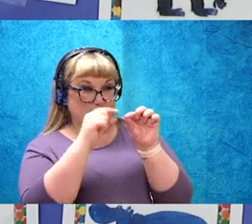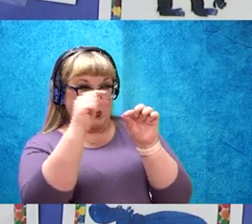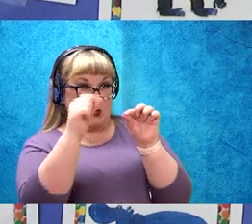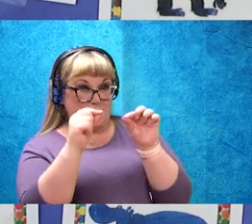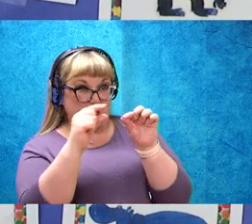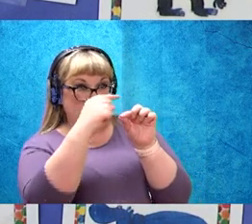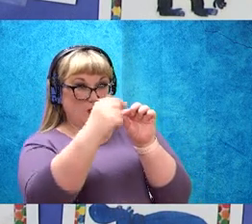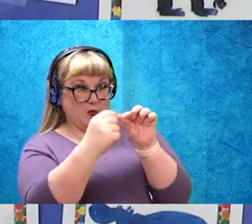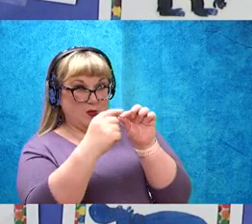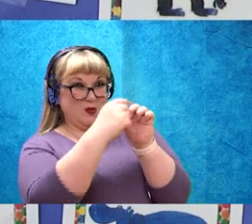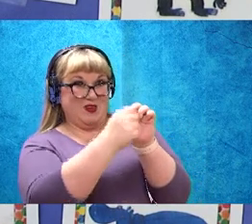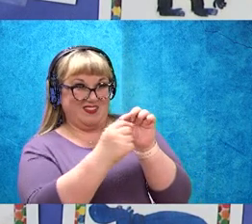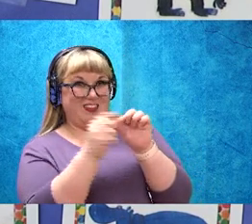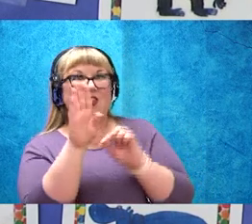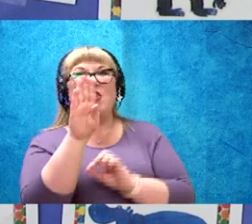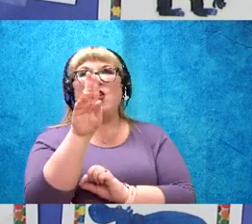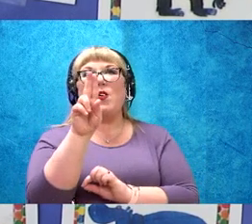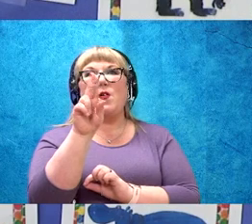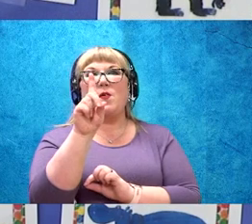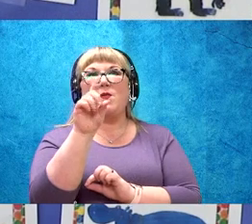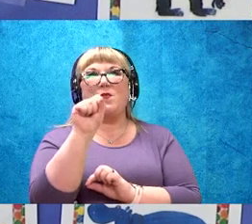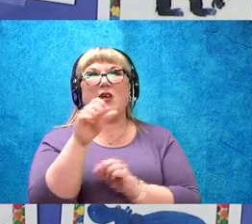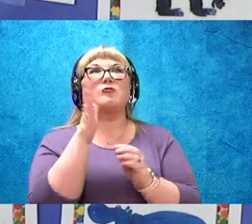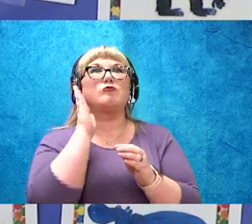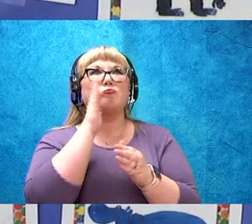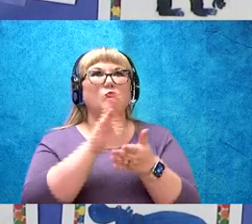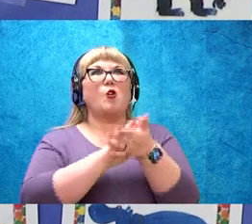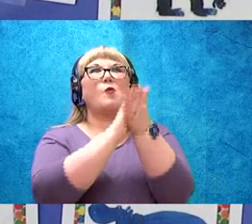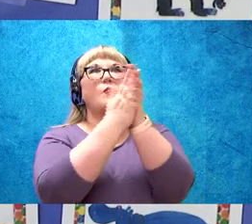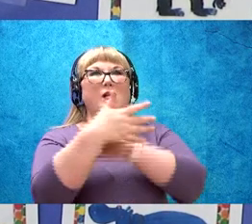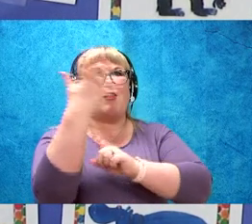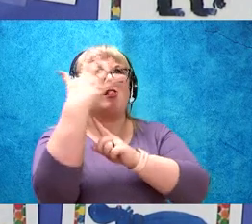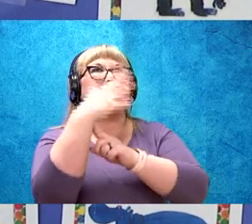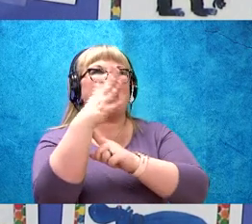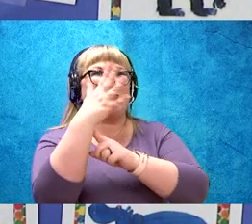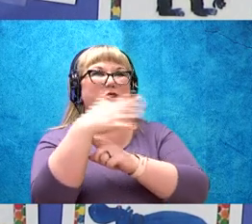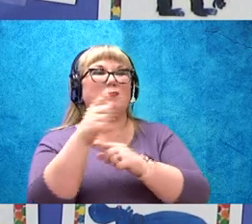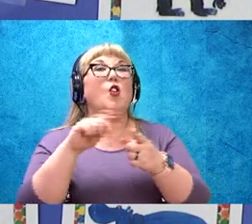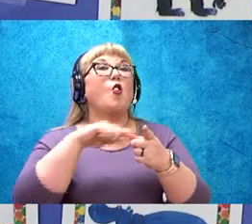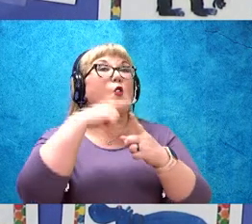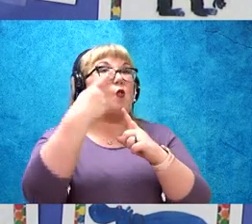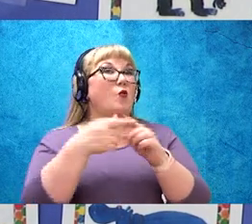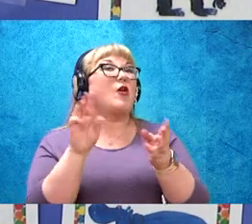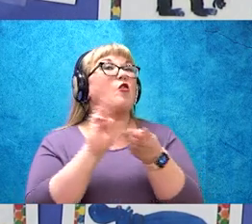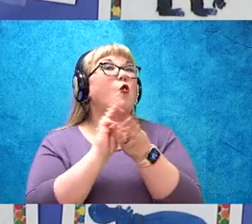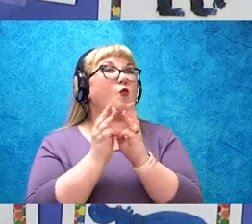buds. They will open into leaves when the weather gets warmer.